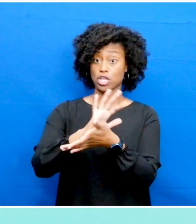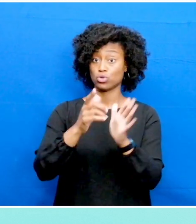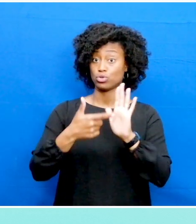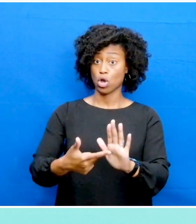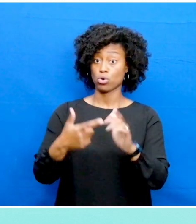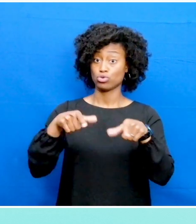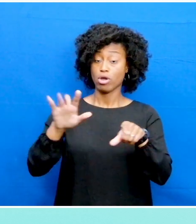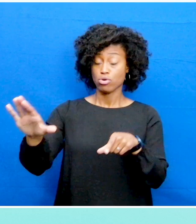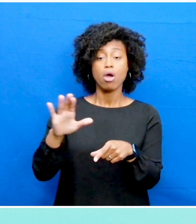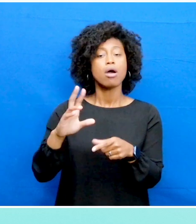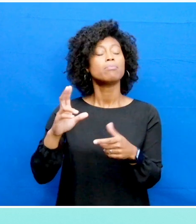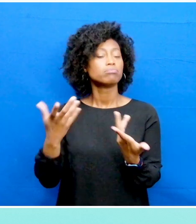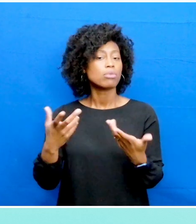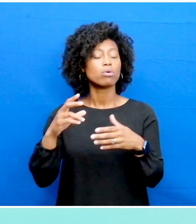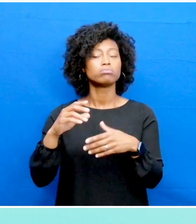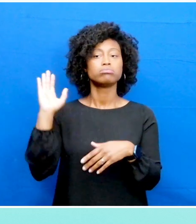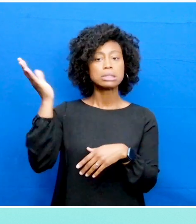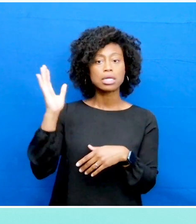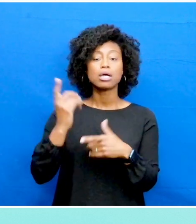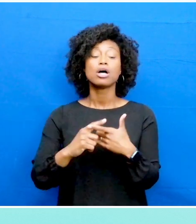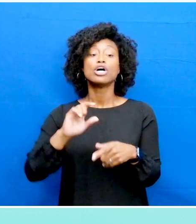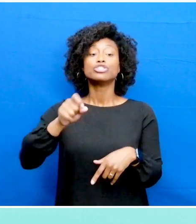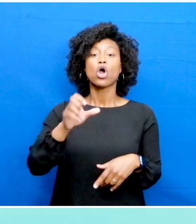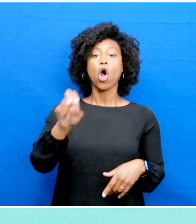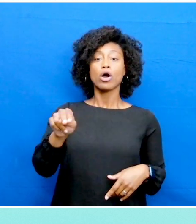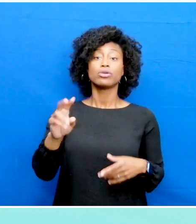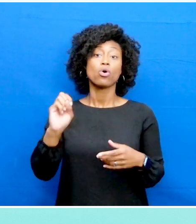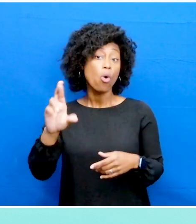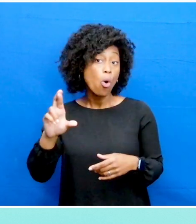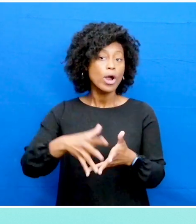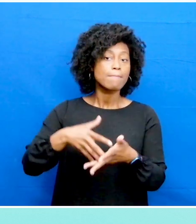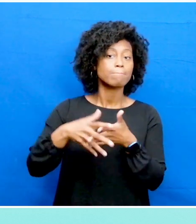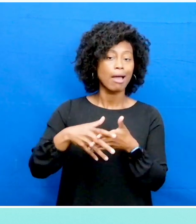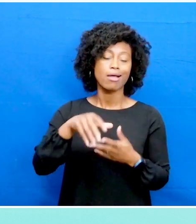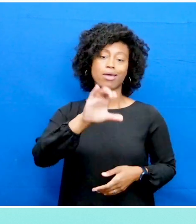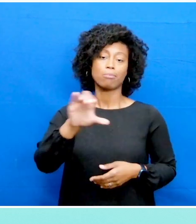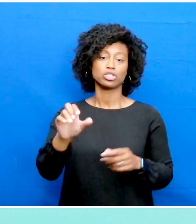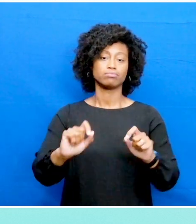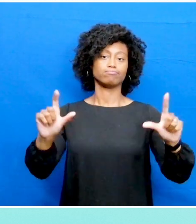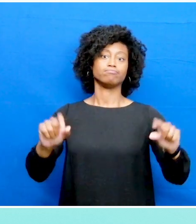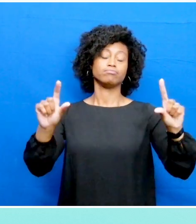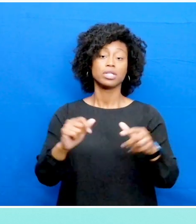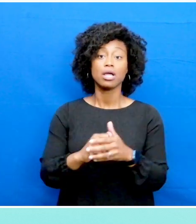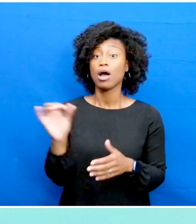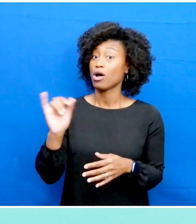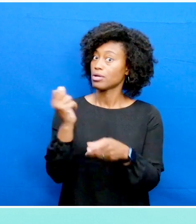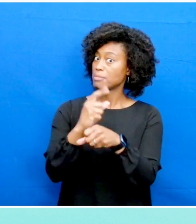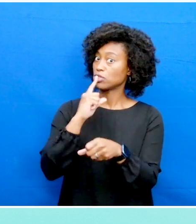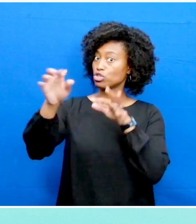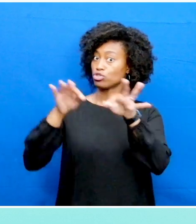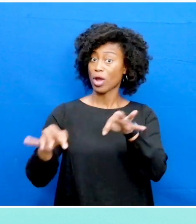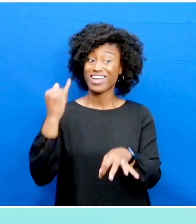any videos you show during your presentation, turn on or embed captions. And always describe relevant